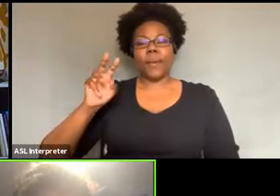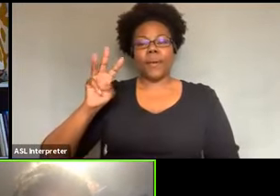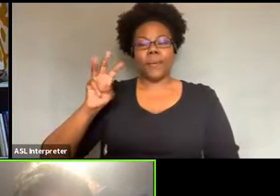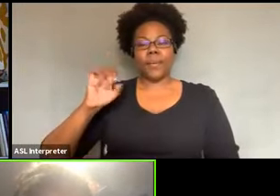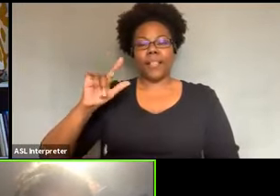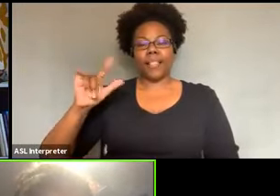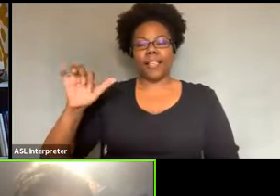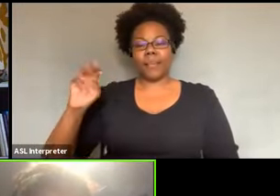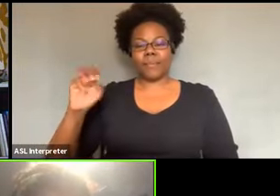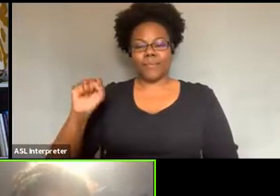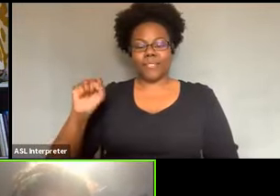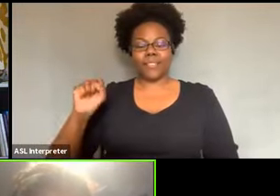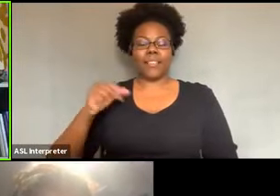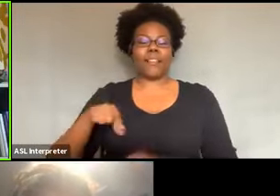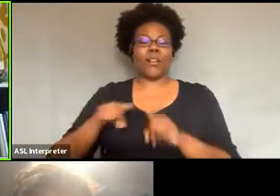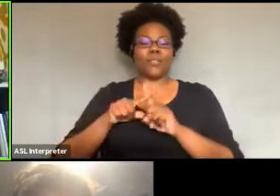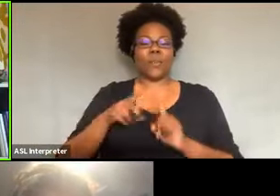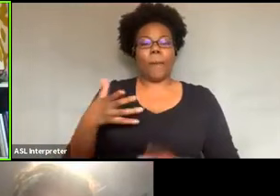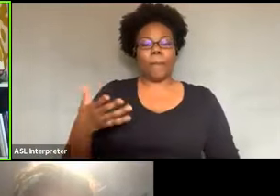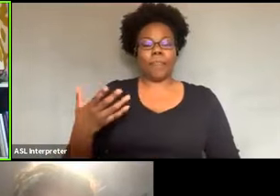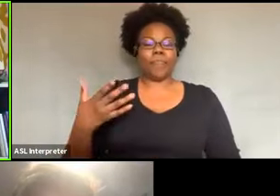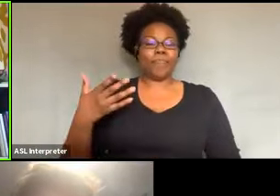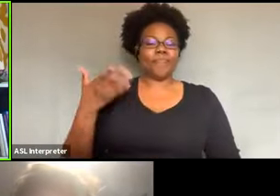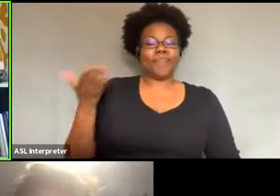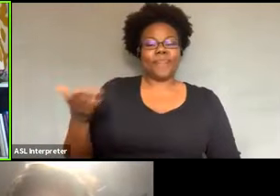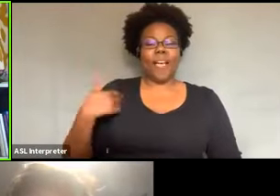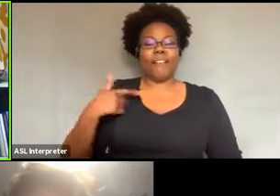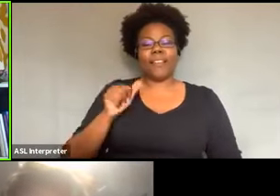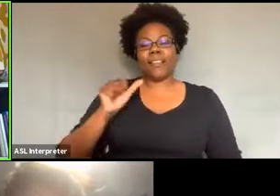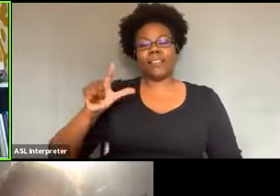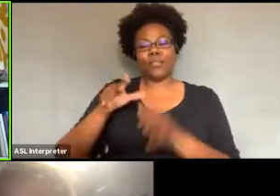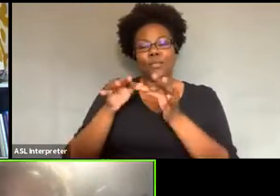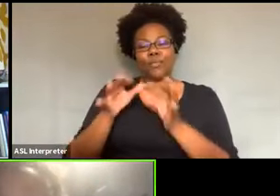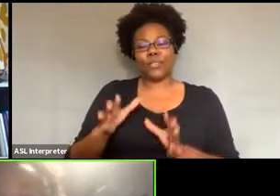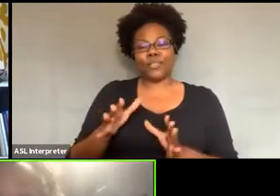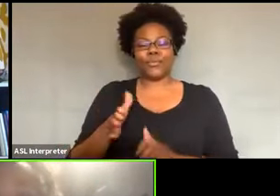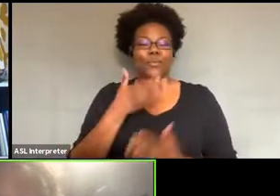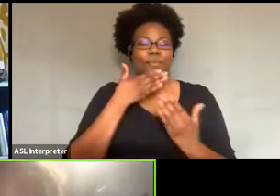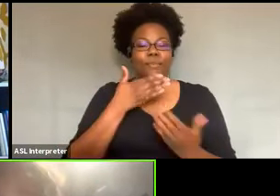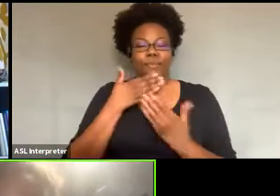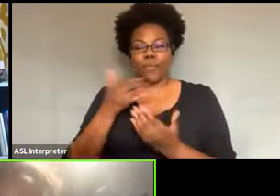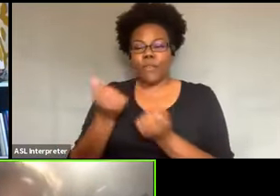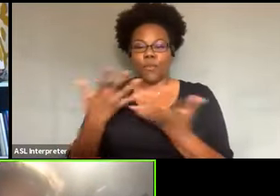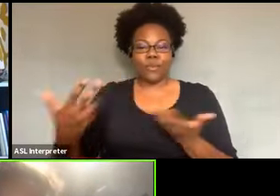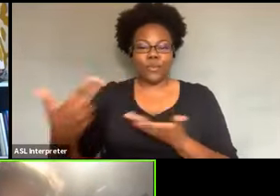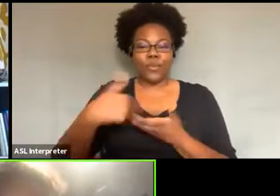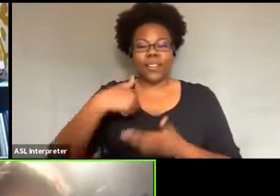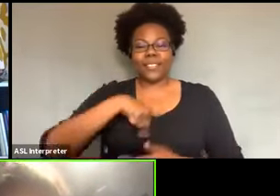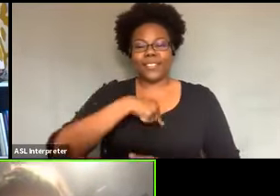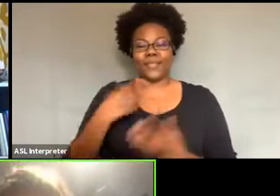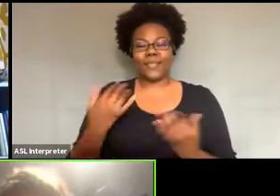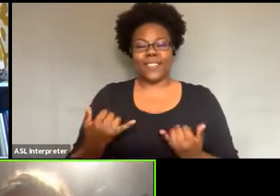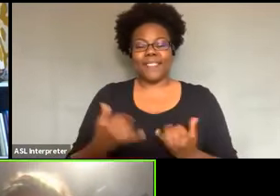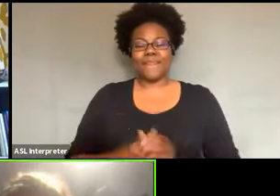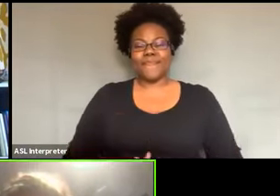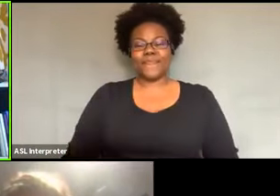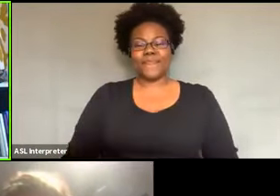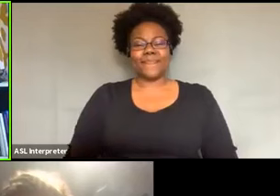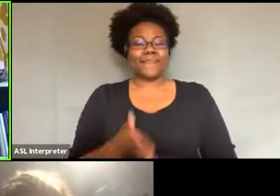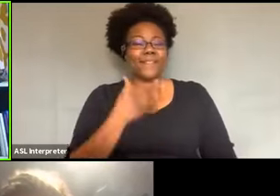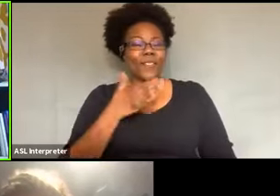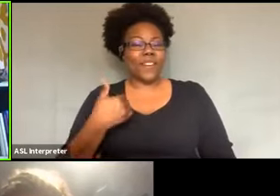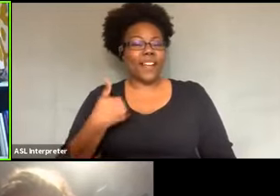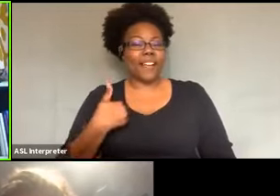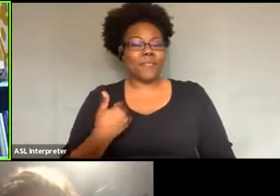Whitlow. Thank you so much, Candice. And Barbia, thank you for being here today. Thank you for having me. It's a pleasure. So